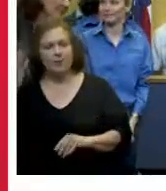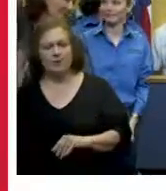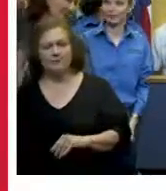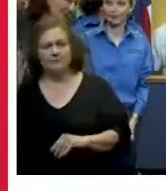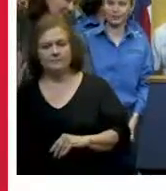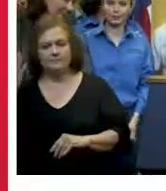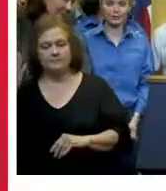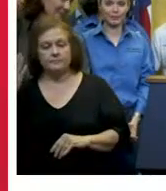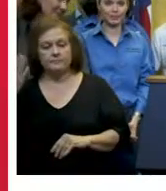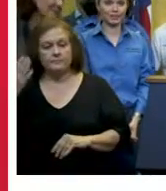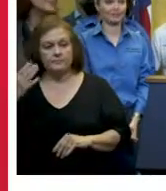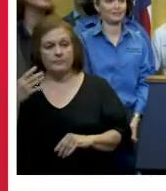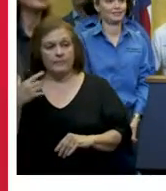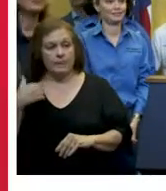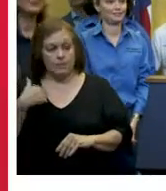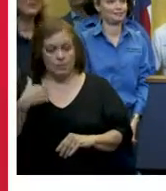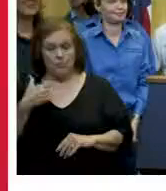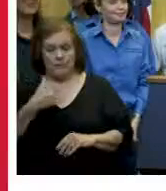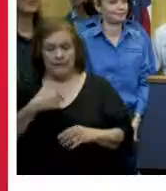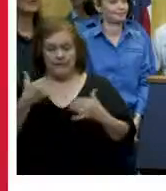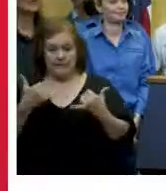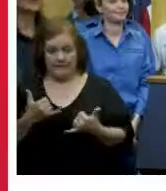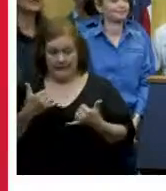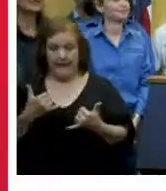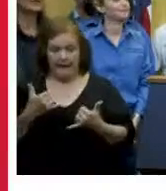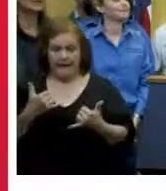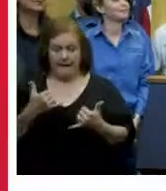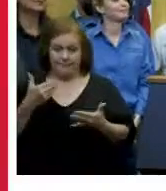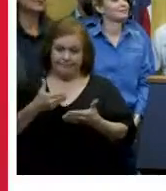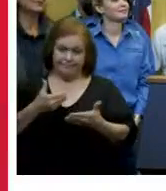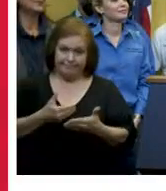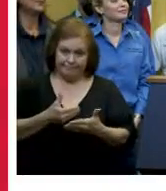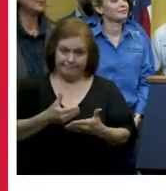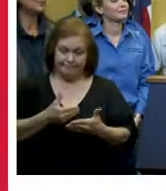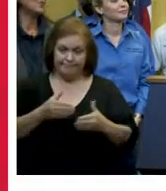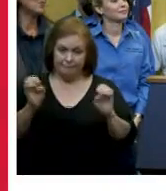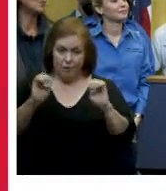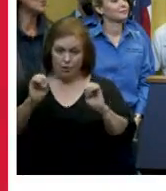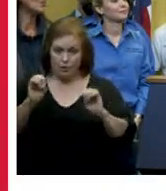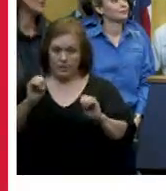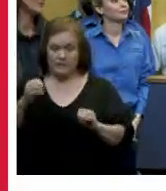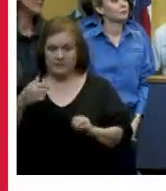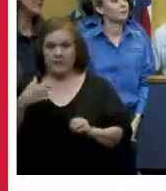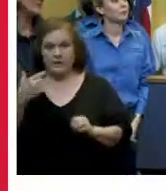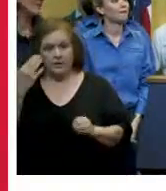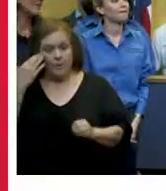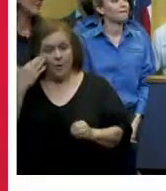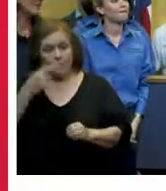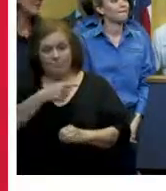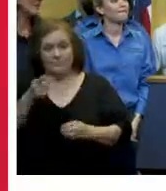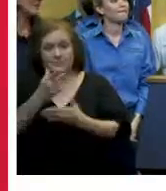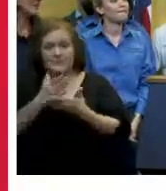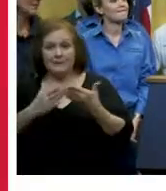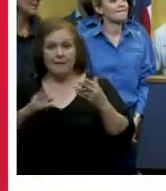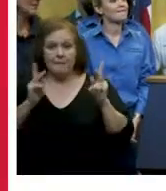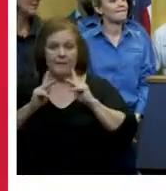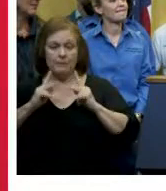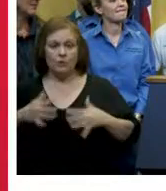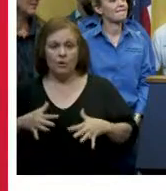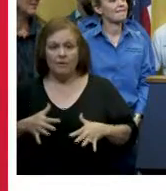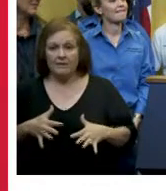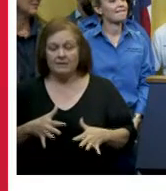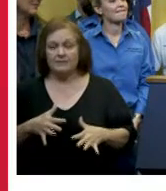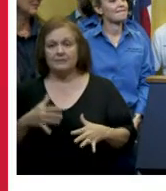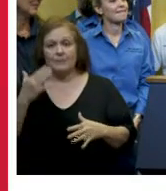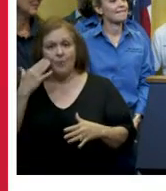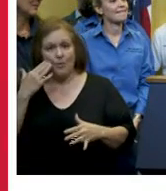and as we go through this emergency crisis we are going to be suffering from anxiety there will be stress that will be